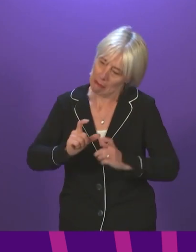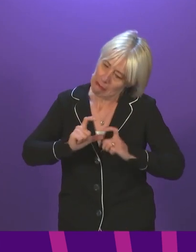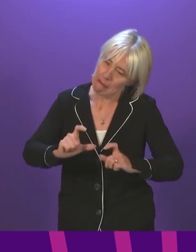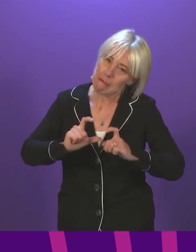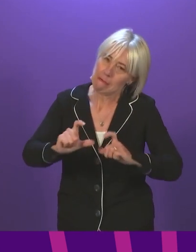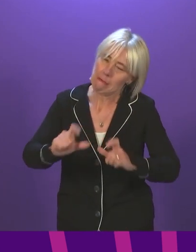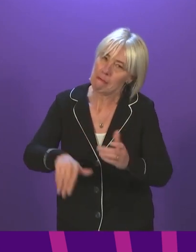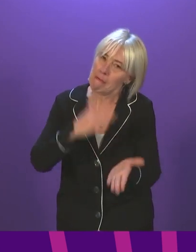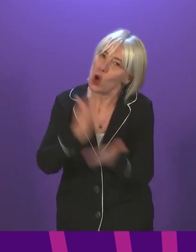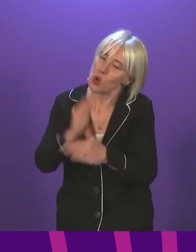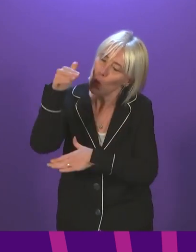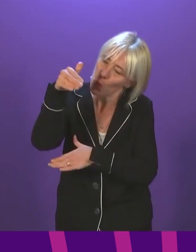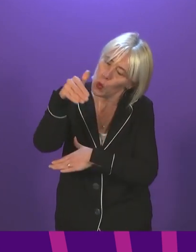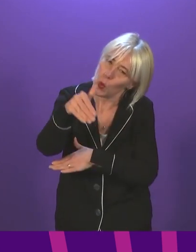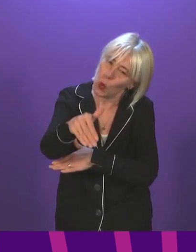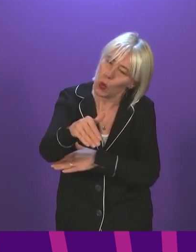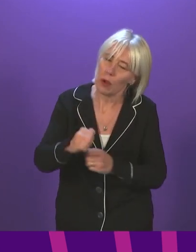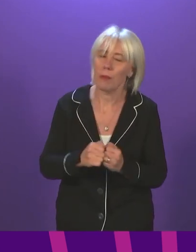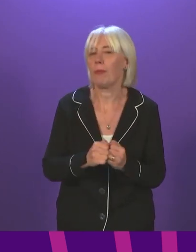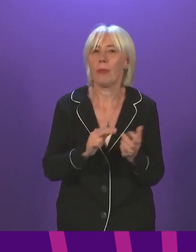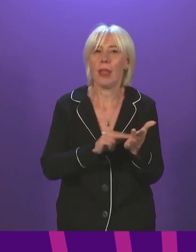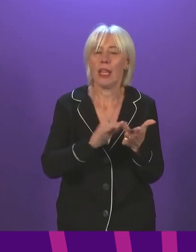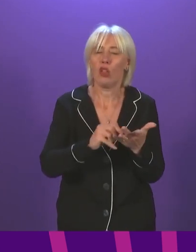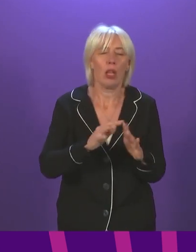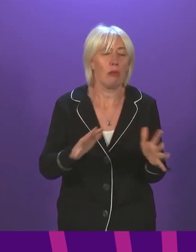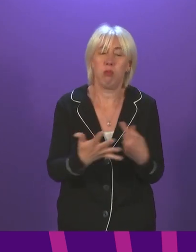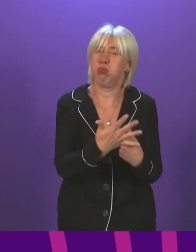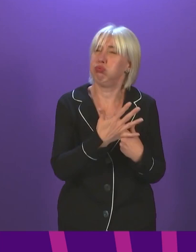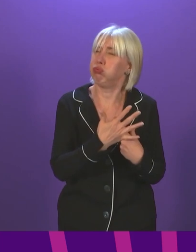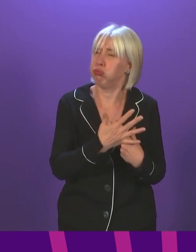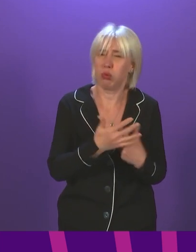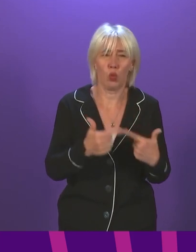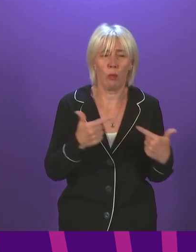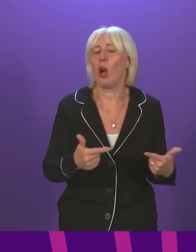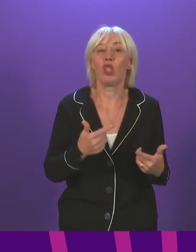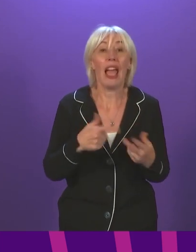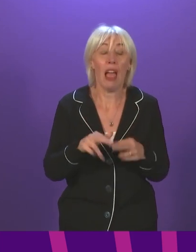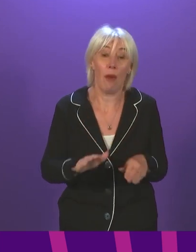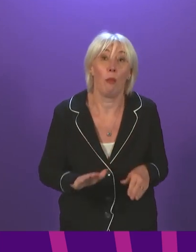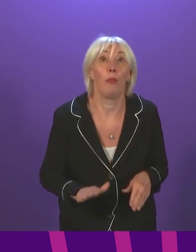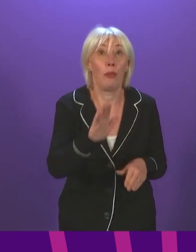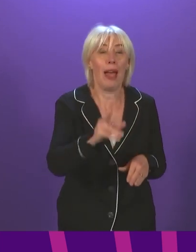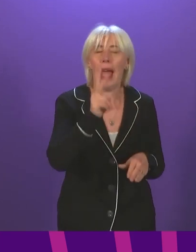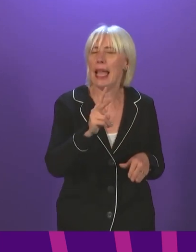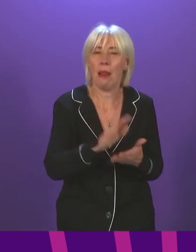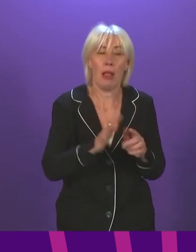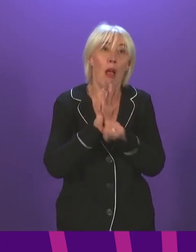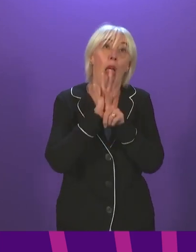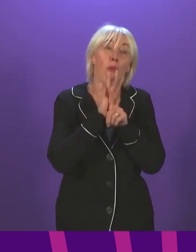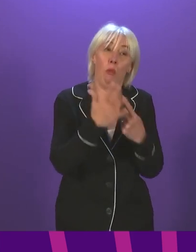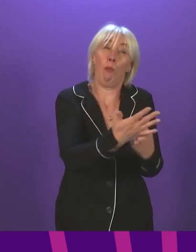on a downward track. The NHS is already under considerable pressure, and any further rising cases would intensify that.